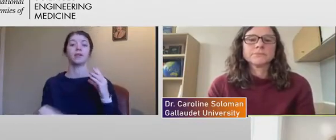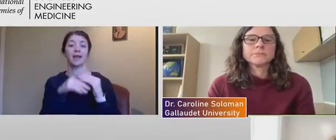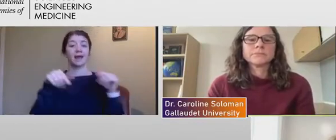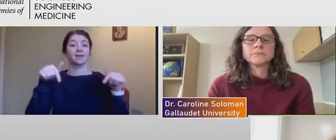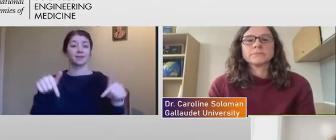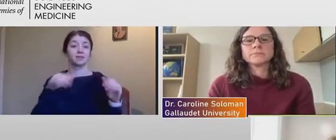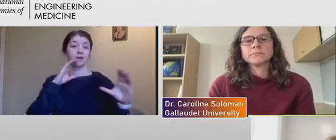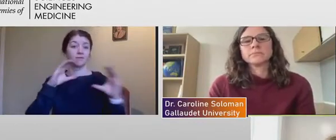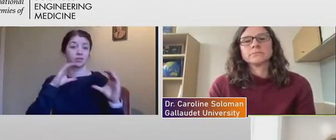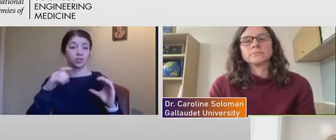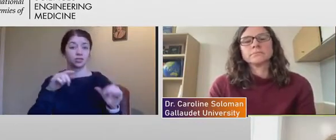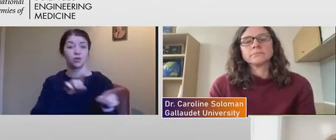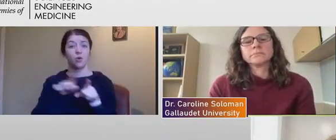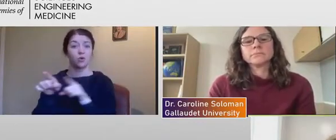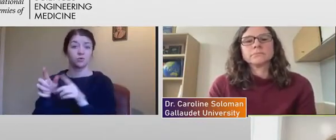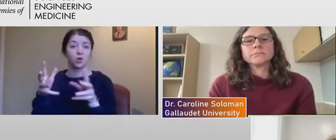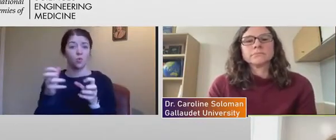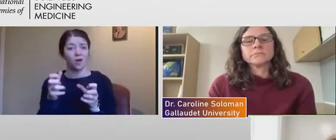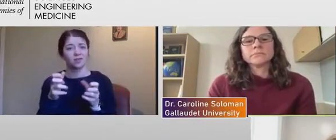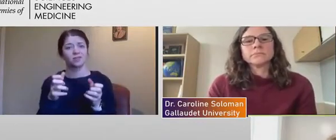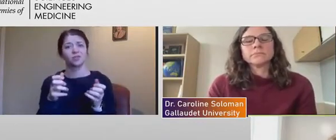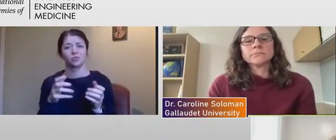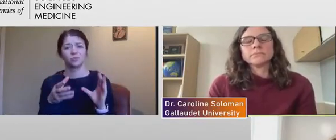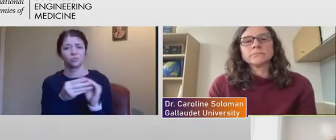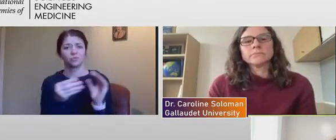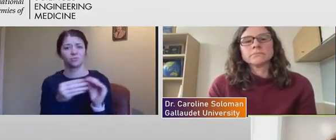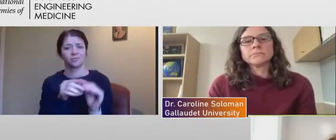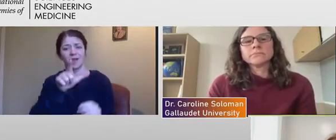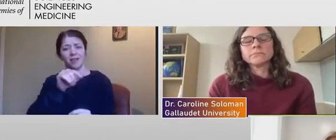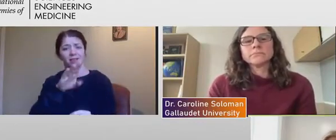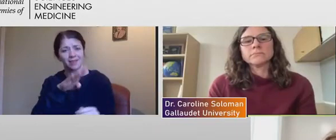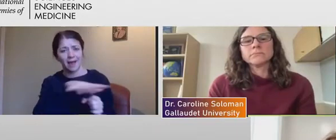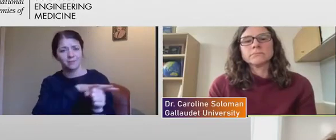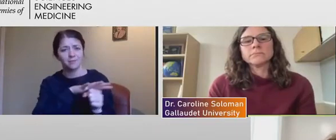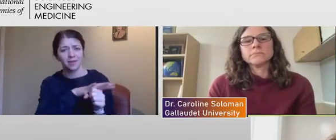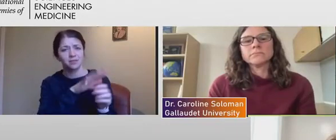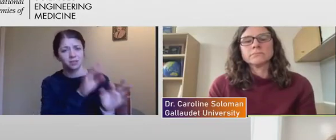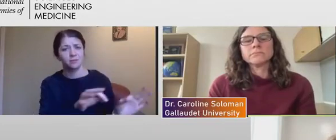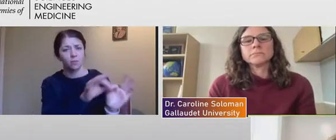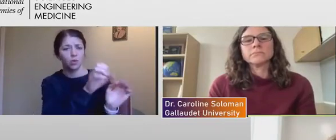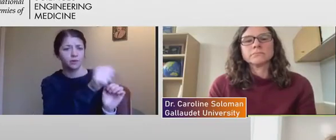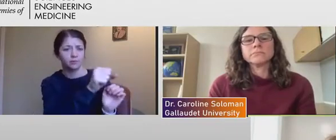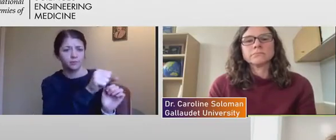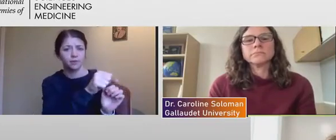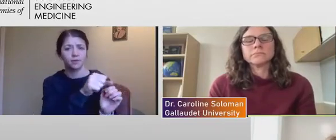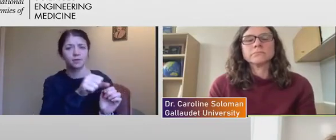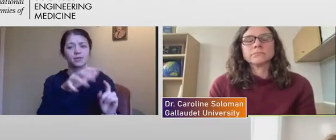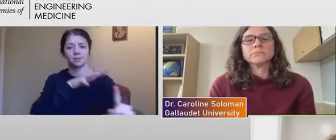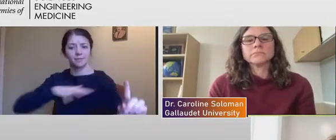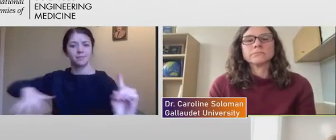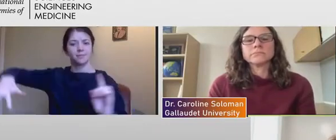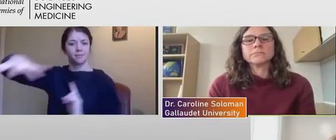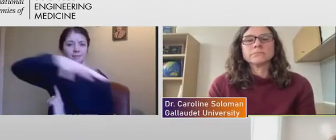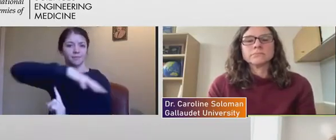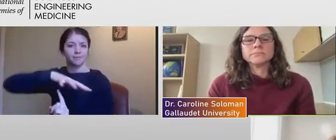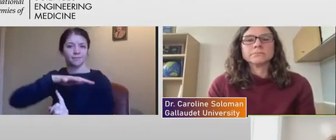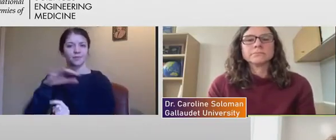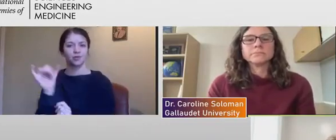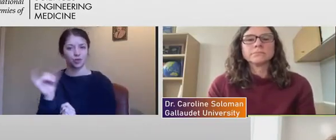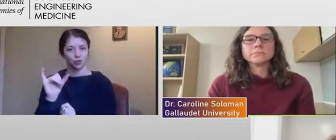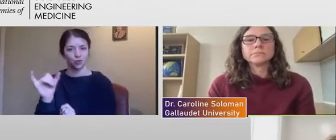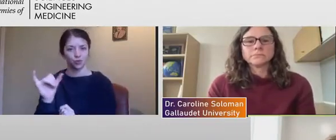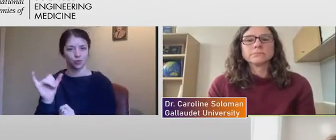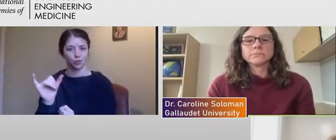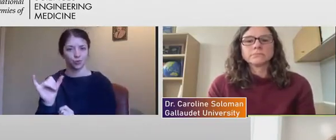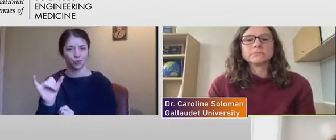elevate that the lab spaces are important, but so is the space around them, right? To get to lab, to get